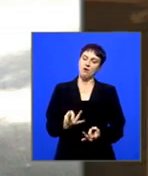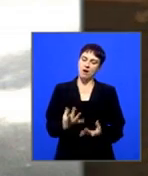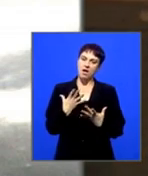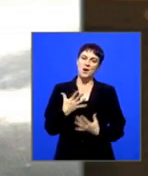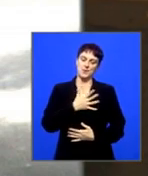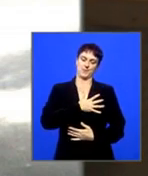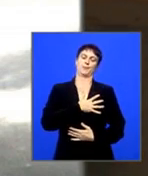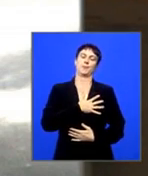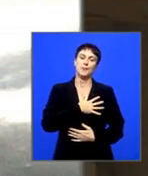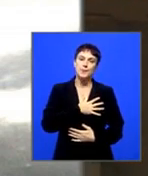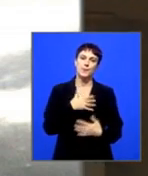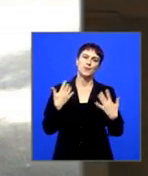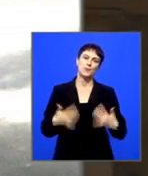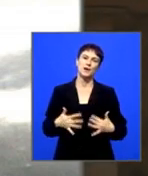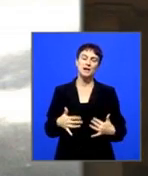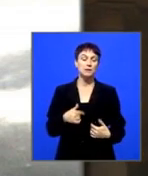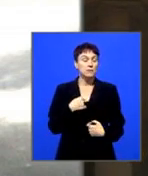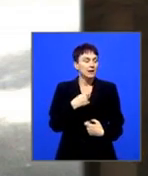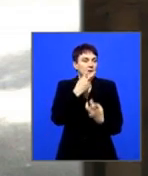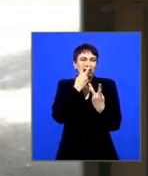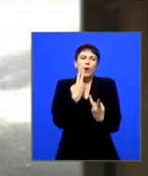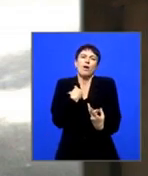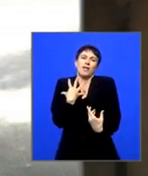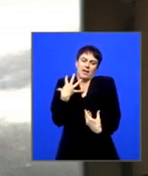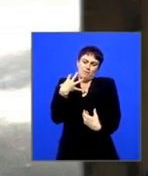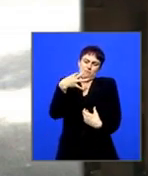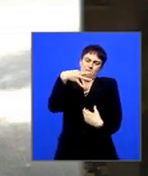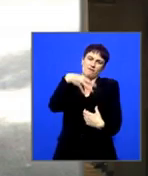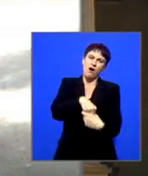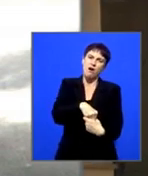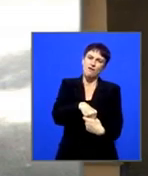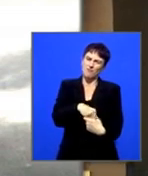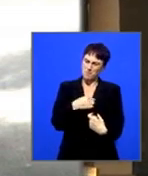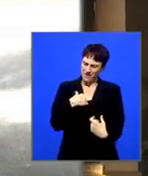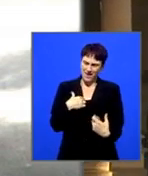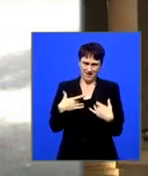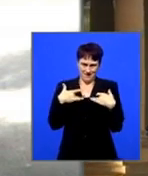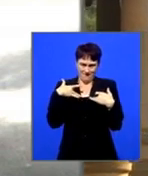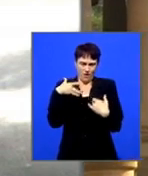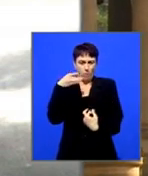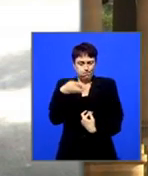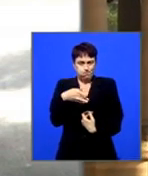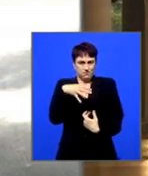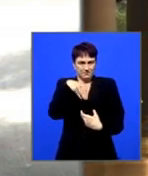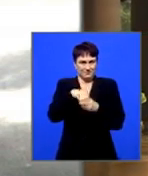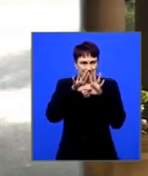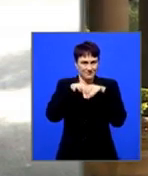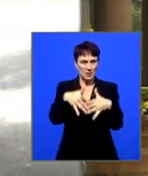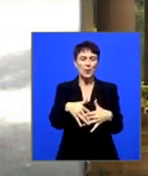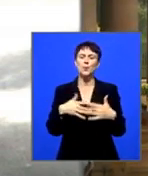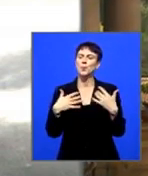We're not watching this. We're steeped in it. We're walking it. We're living it. And somehow